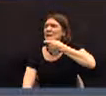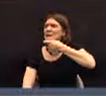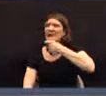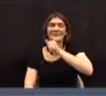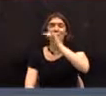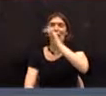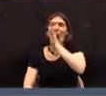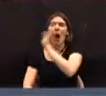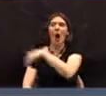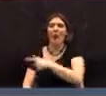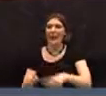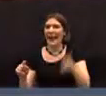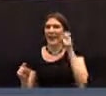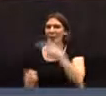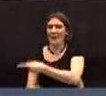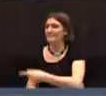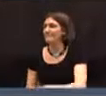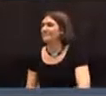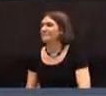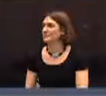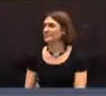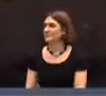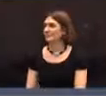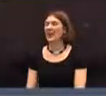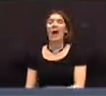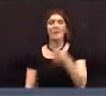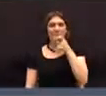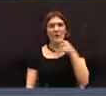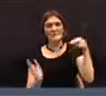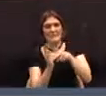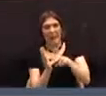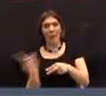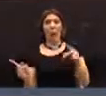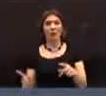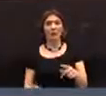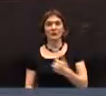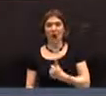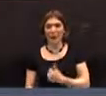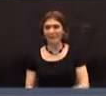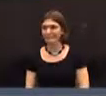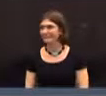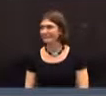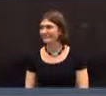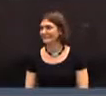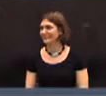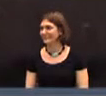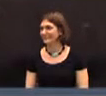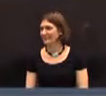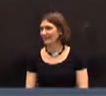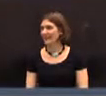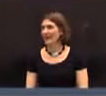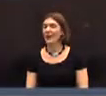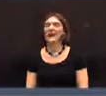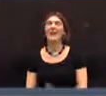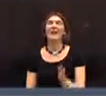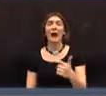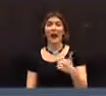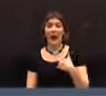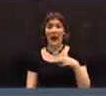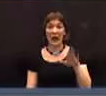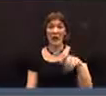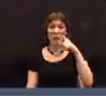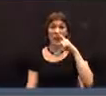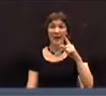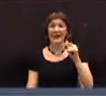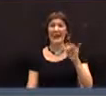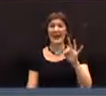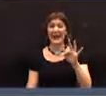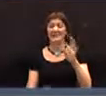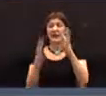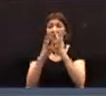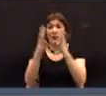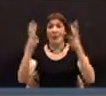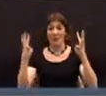serve